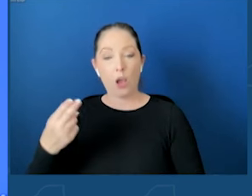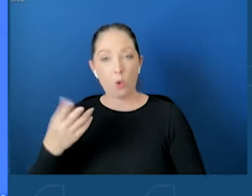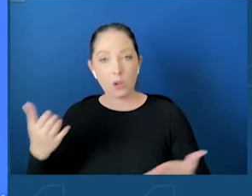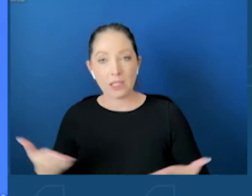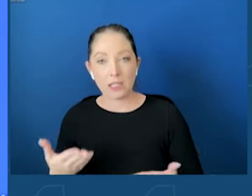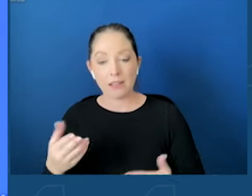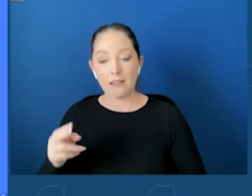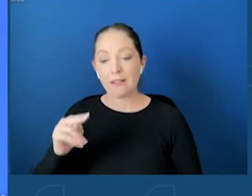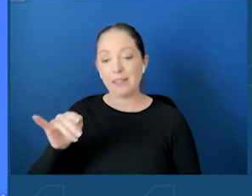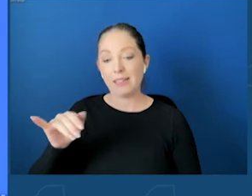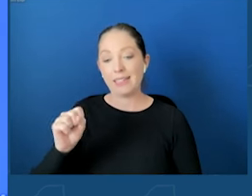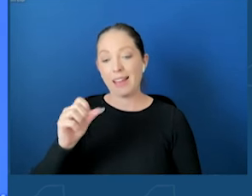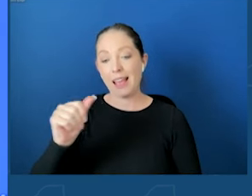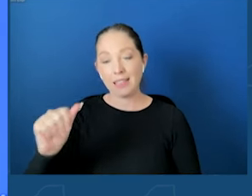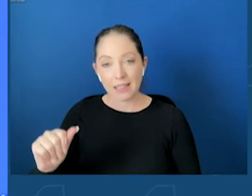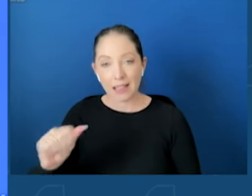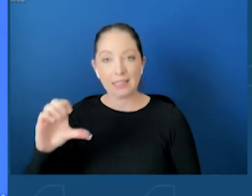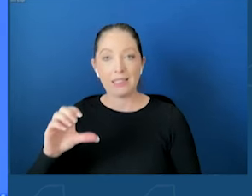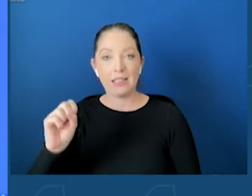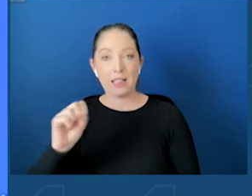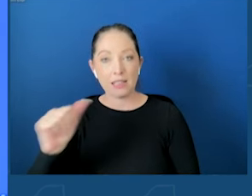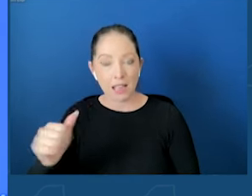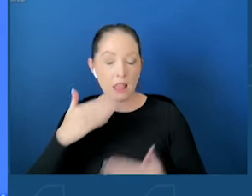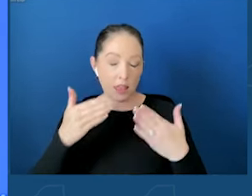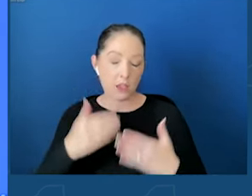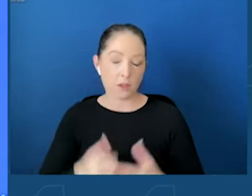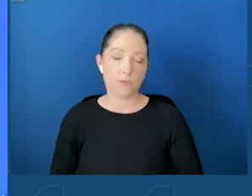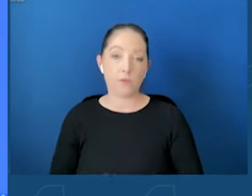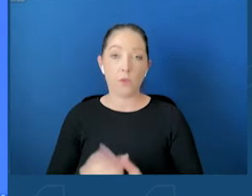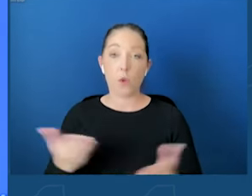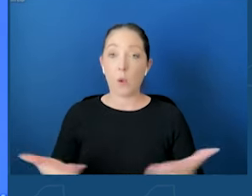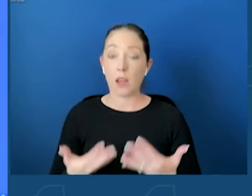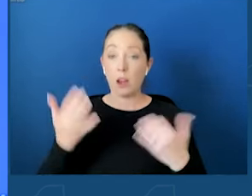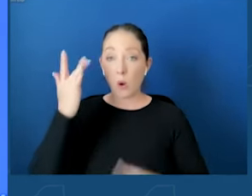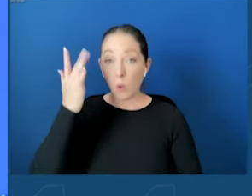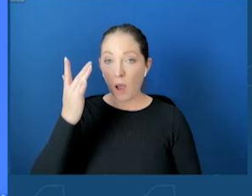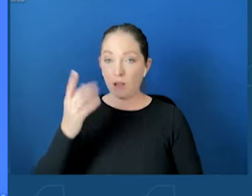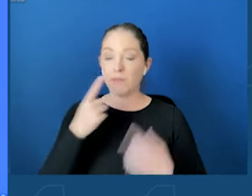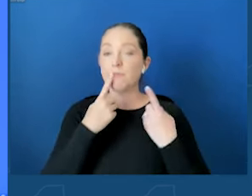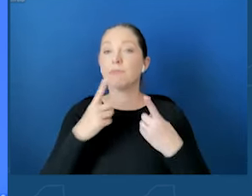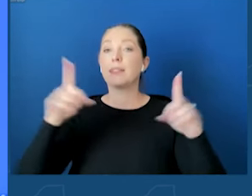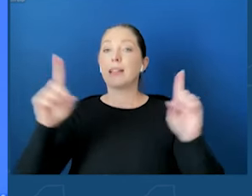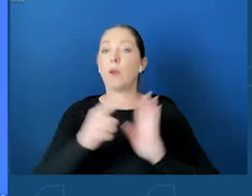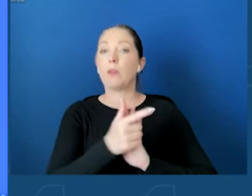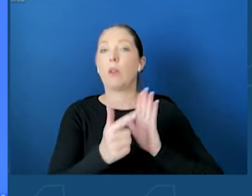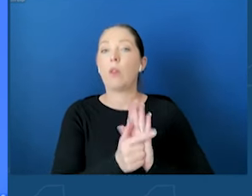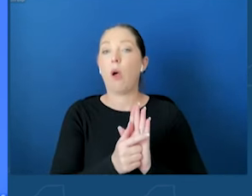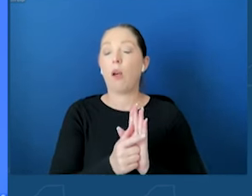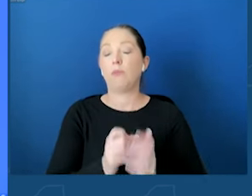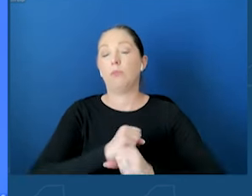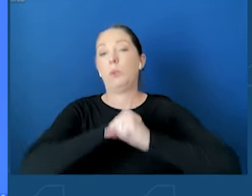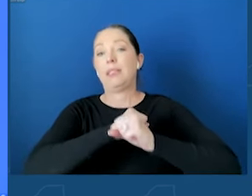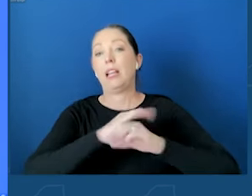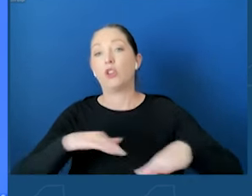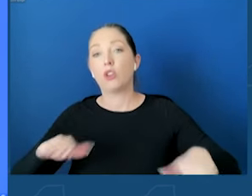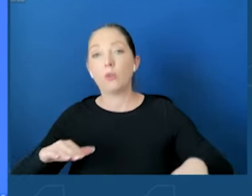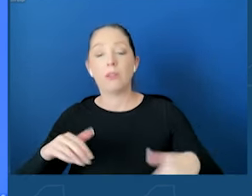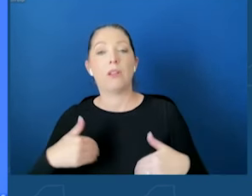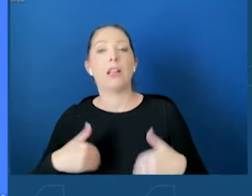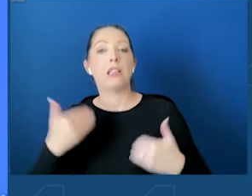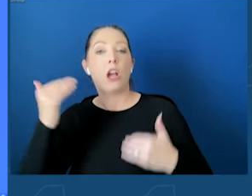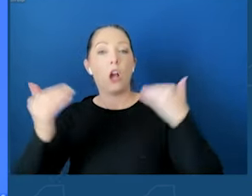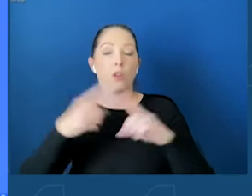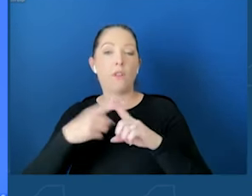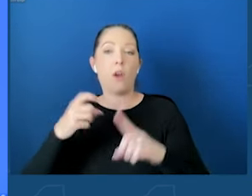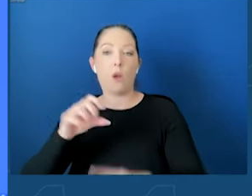We are gathered here today to announce legislation that will help protect children and young adults from the harms of social media. As you